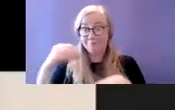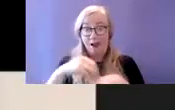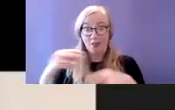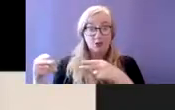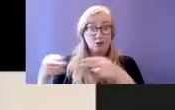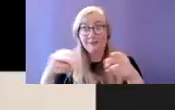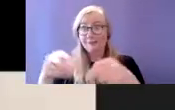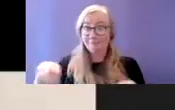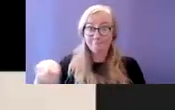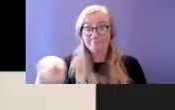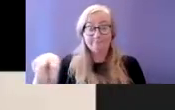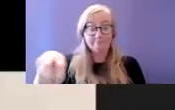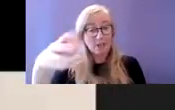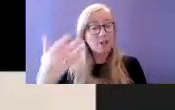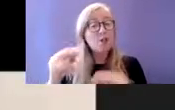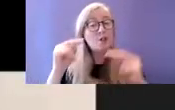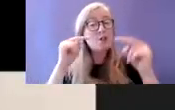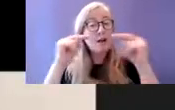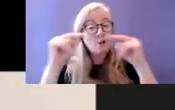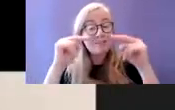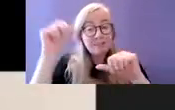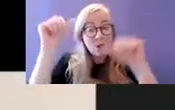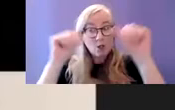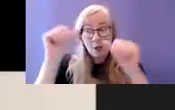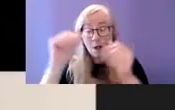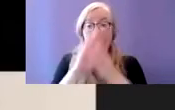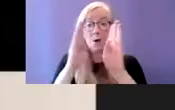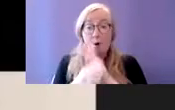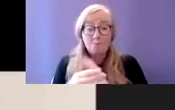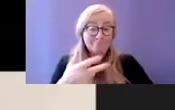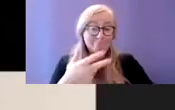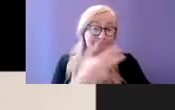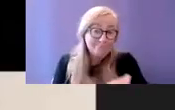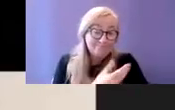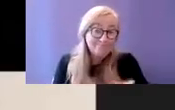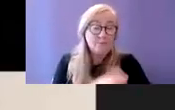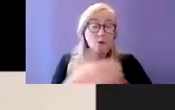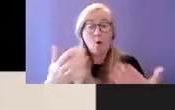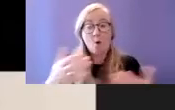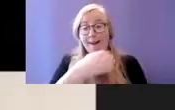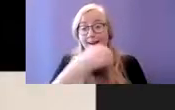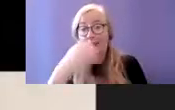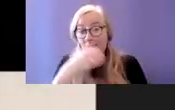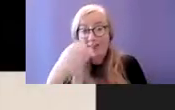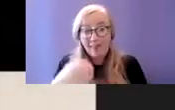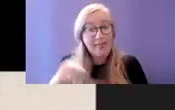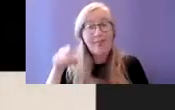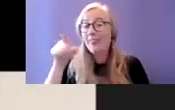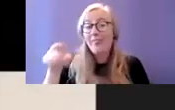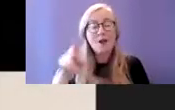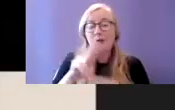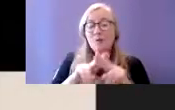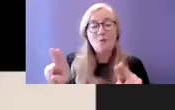and alcohol users do not respond to treatment in the ways that the civilian